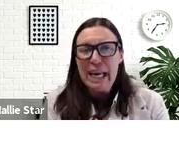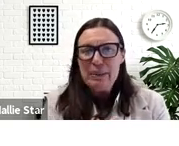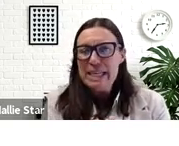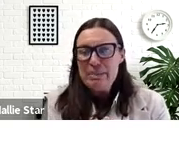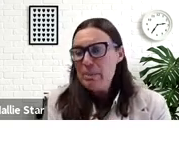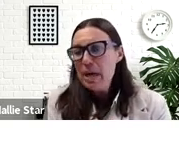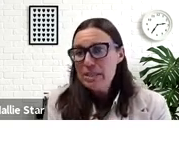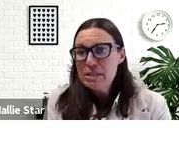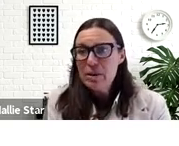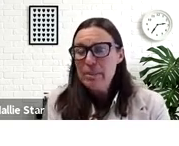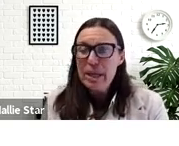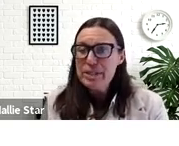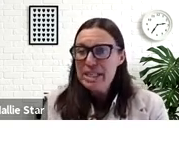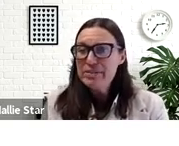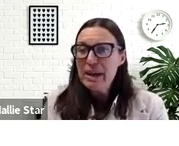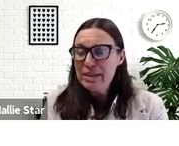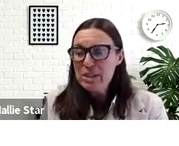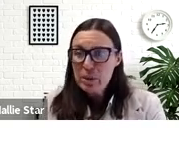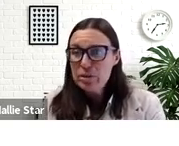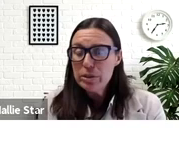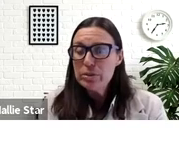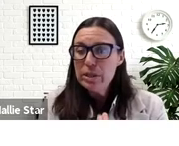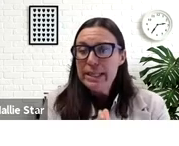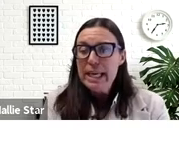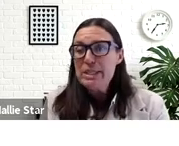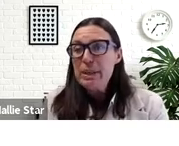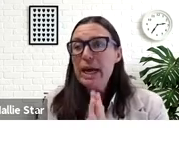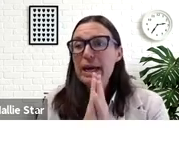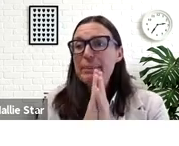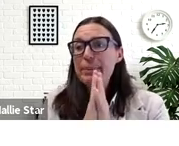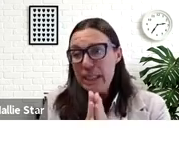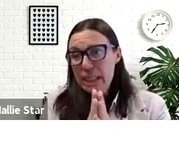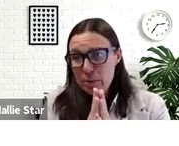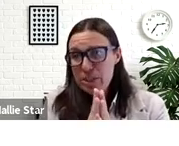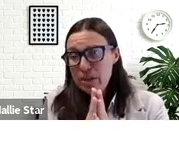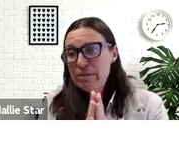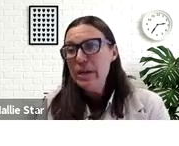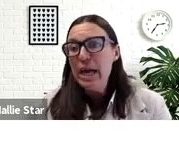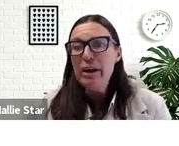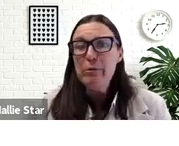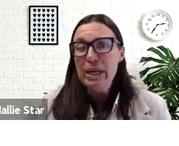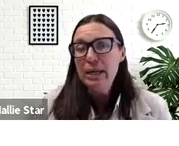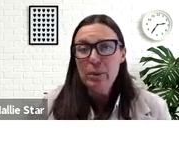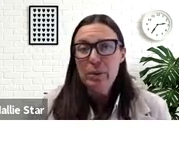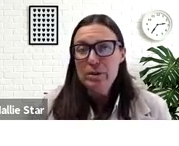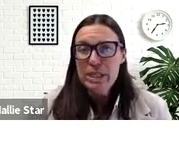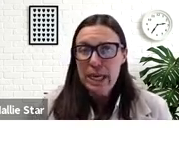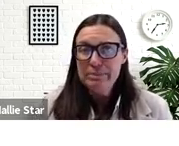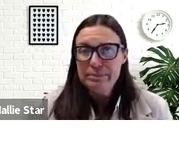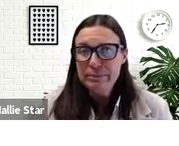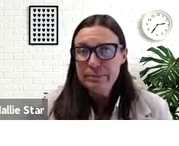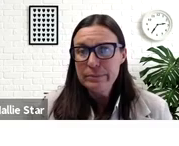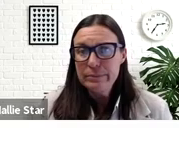that I hadn't added when I did my practice. So I apologize for having to rush through the end, but I am greatly appreciative of being here with